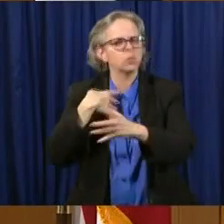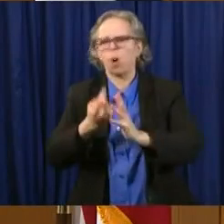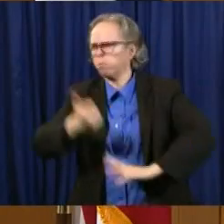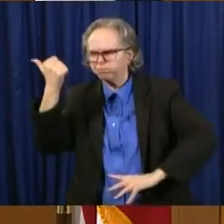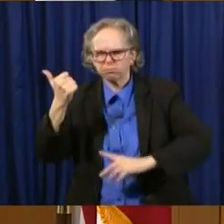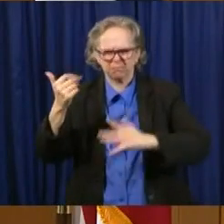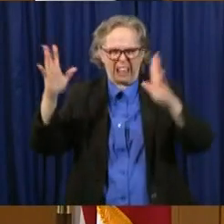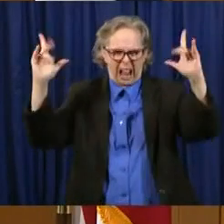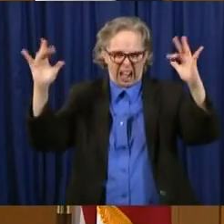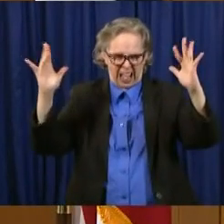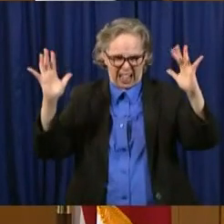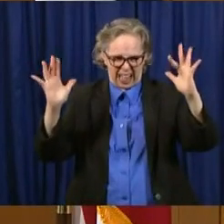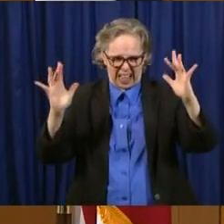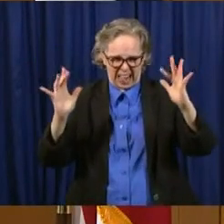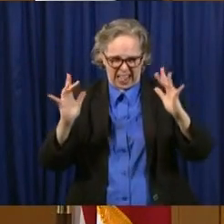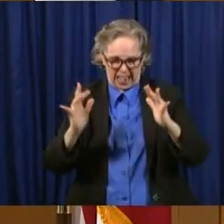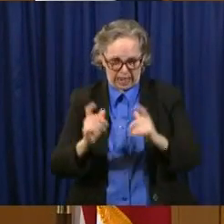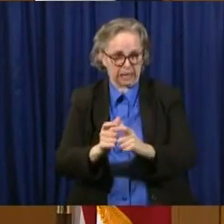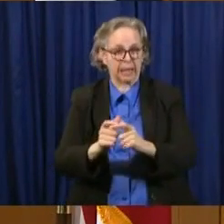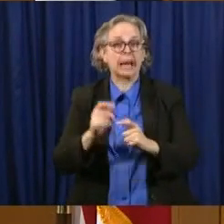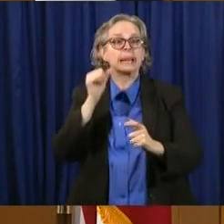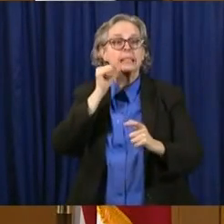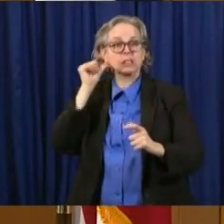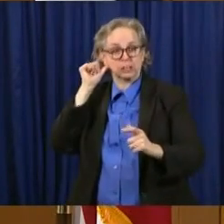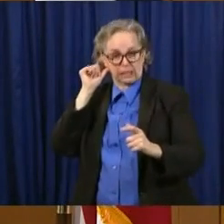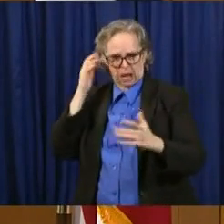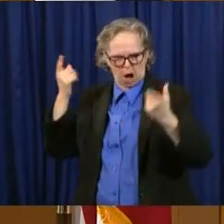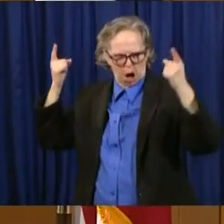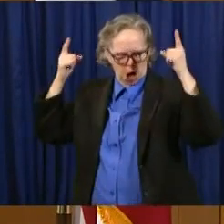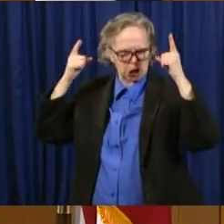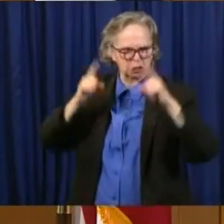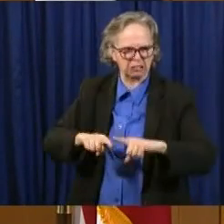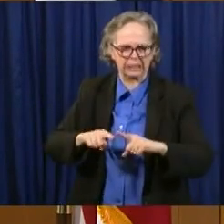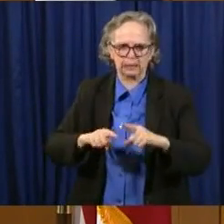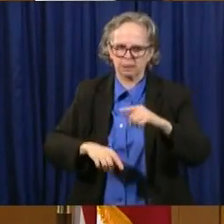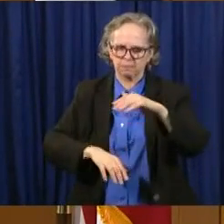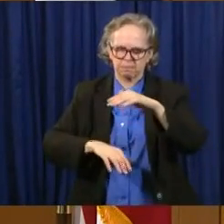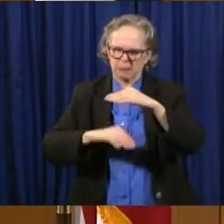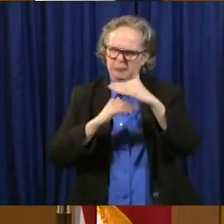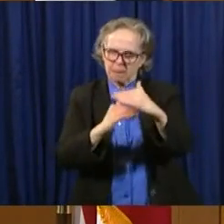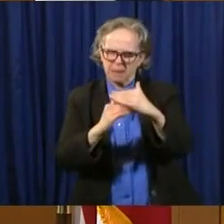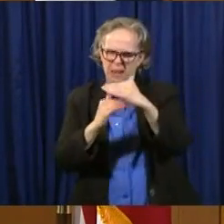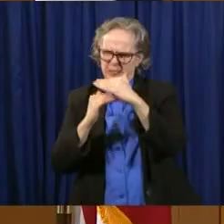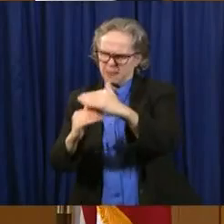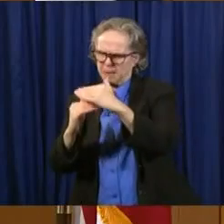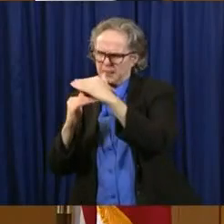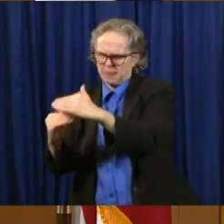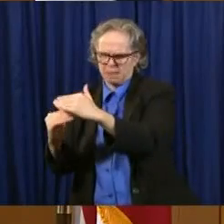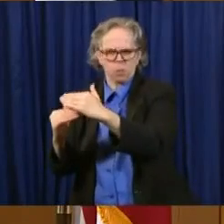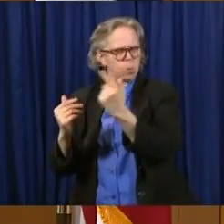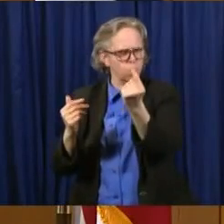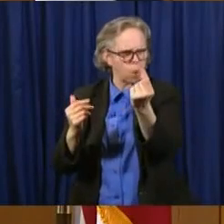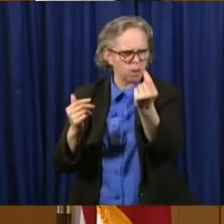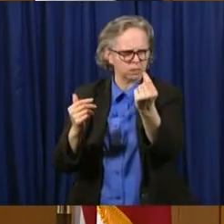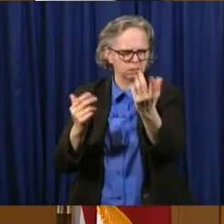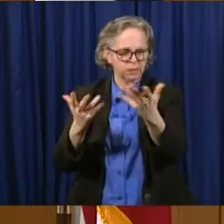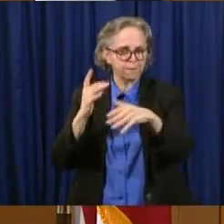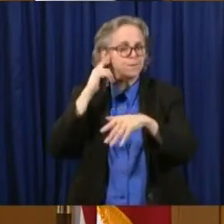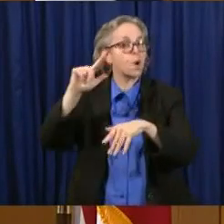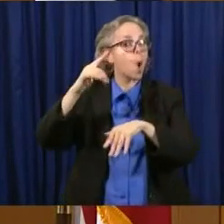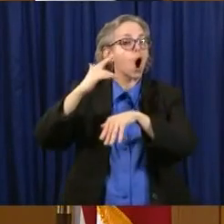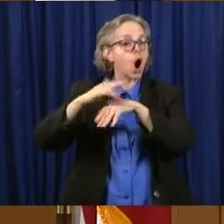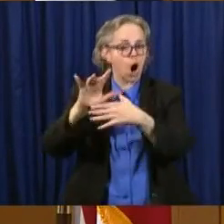limited overcrowding determination, recommended, uh, the early release of inmates who fit, uh, that specific